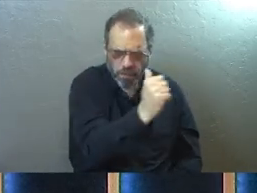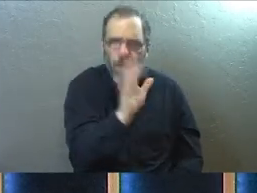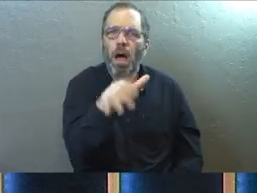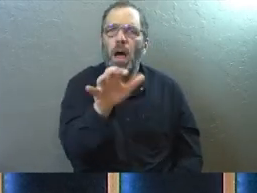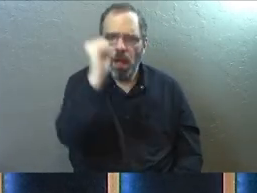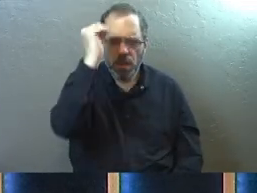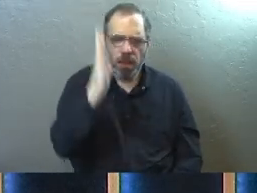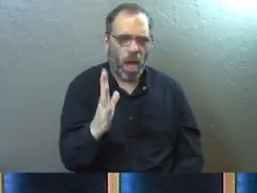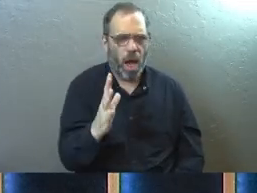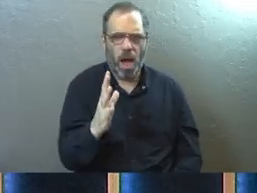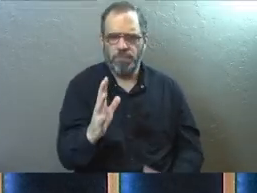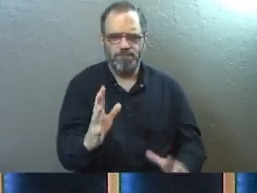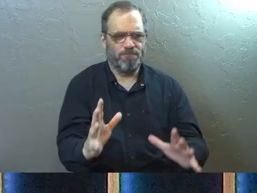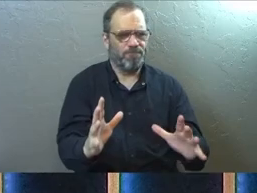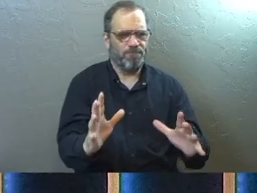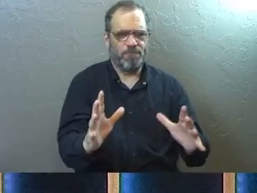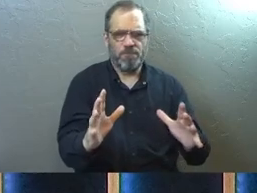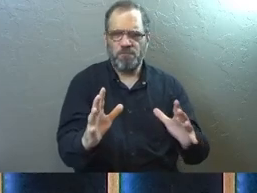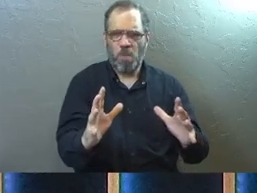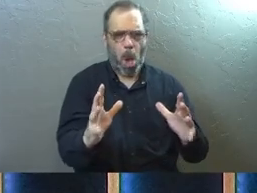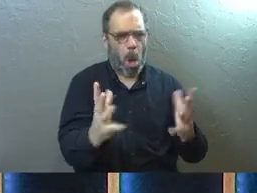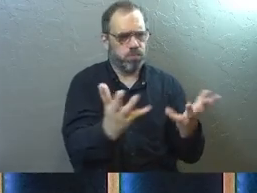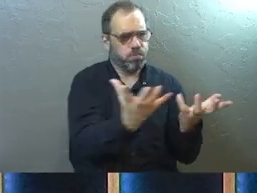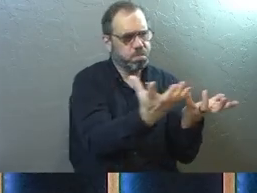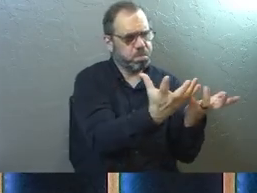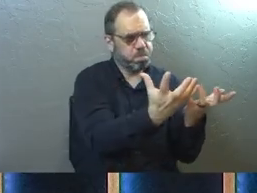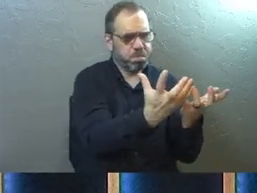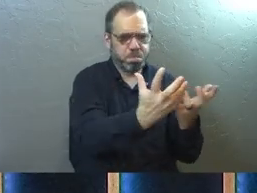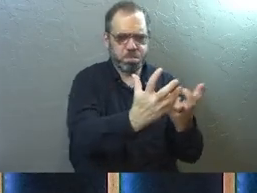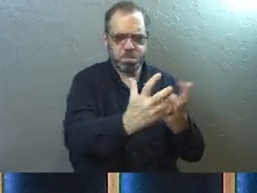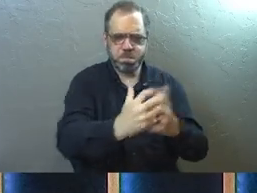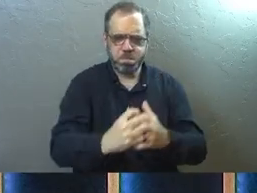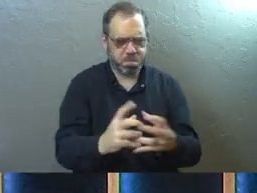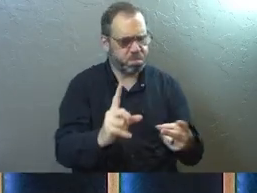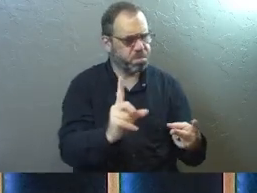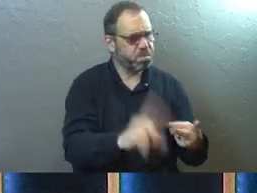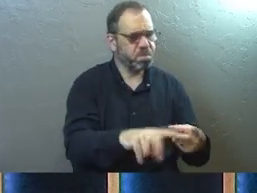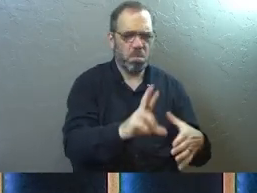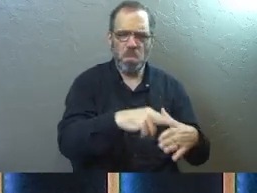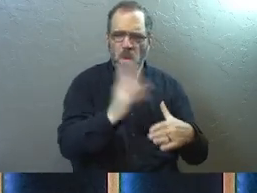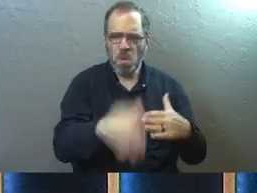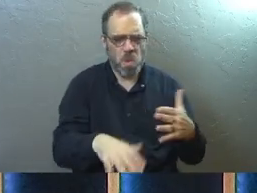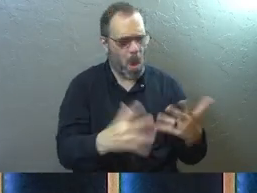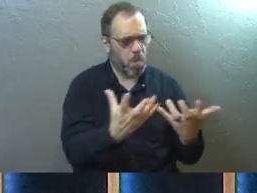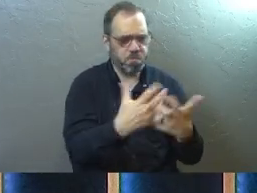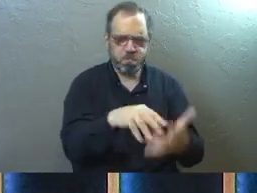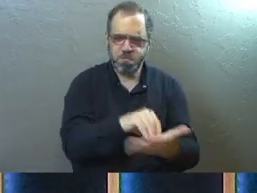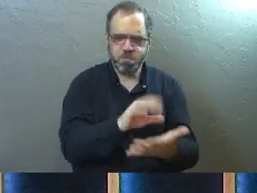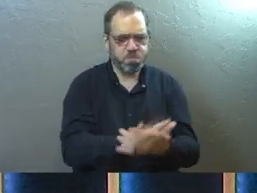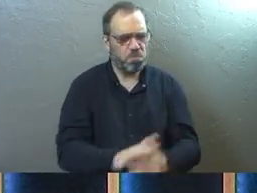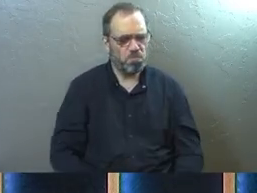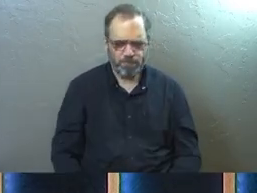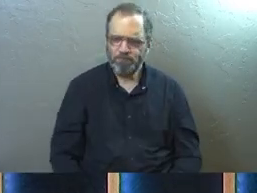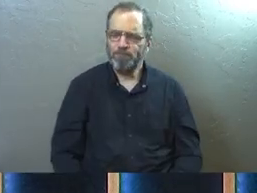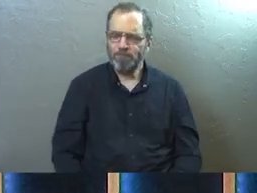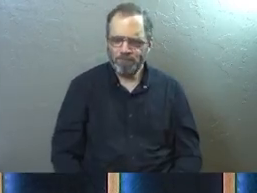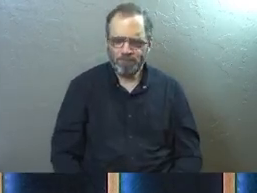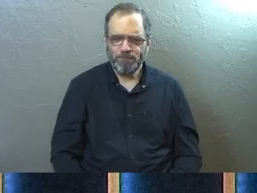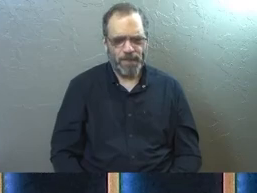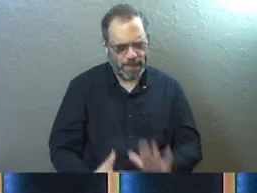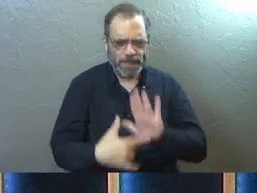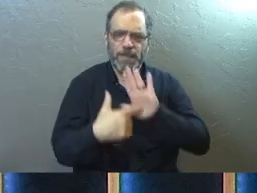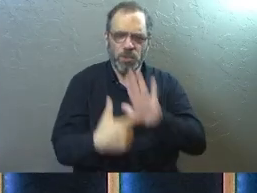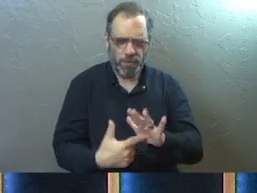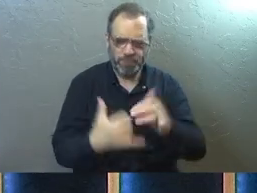when God puts all of the data together, all of the outcomes together, and says, I've got to make a point